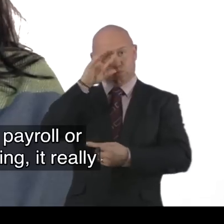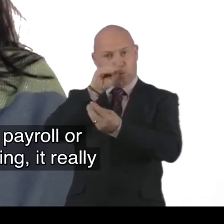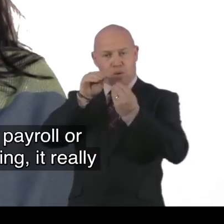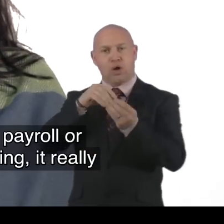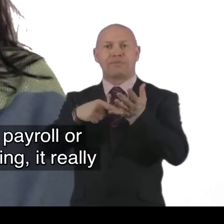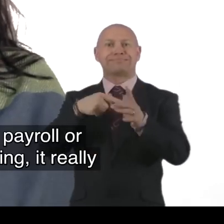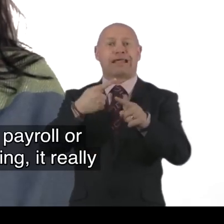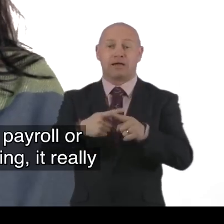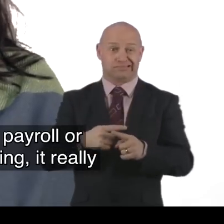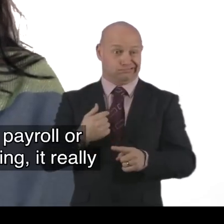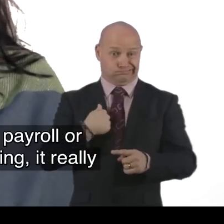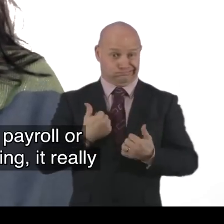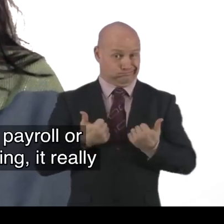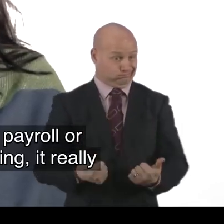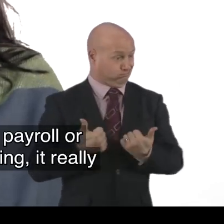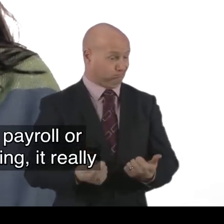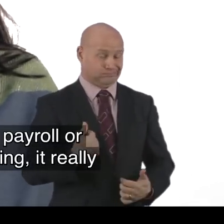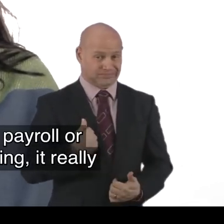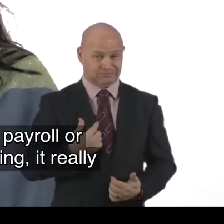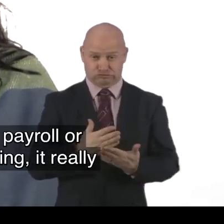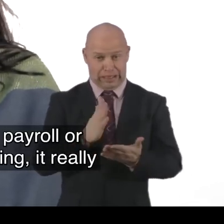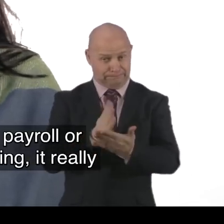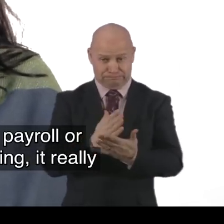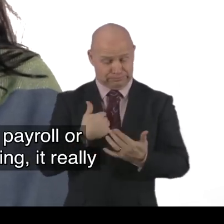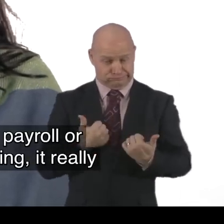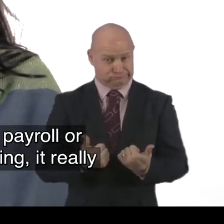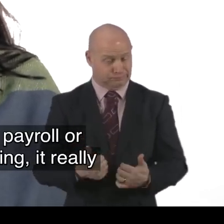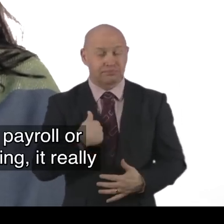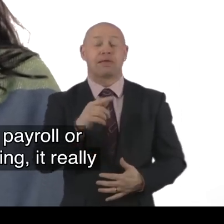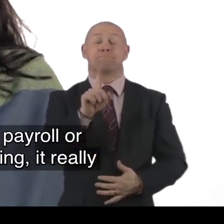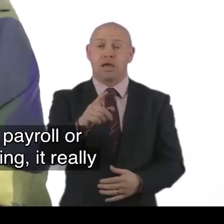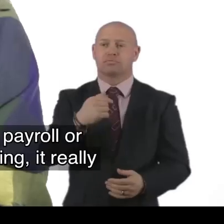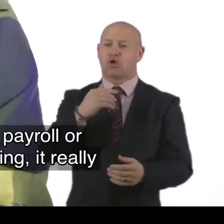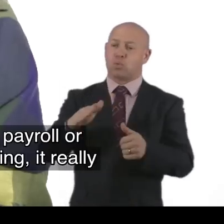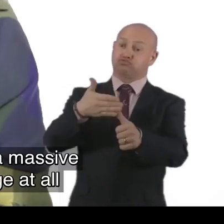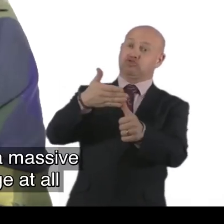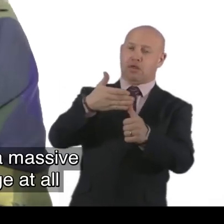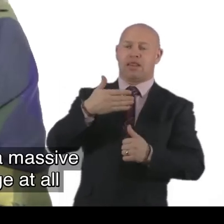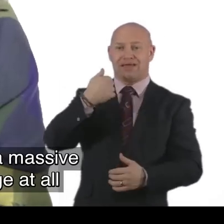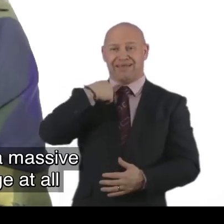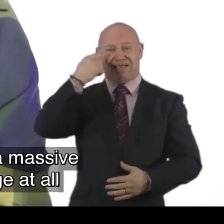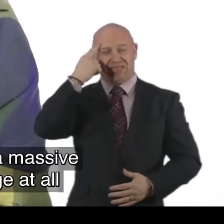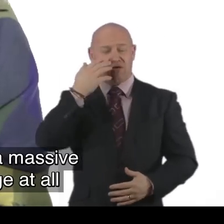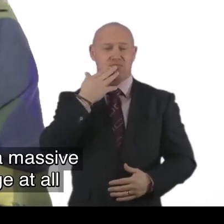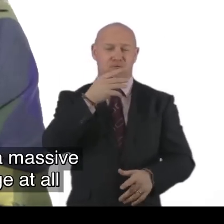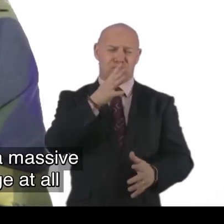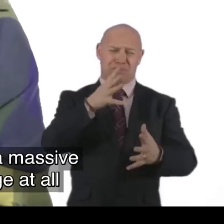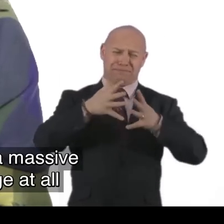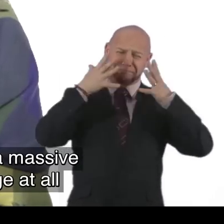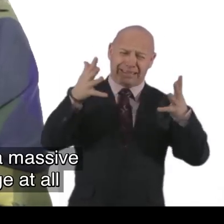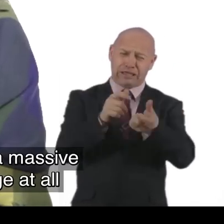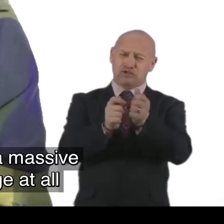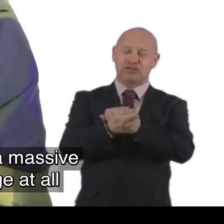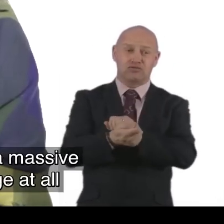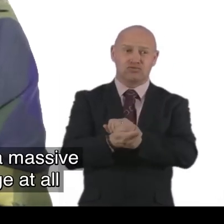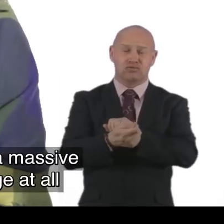You didn't need to work out the tax. Because that's just not my thing. Um. It just really is now. But. Um. And the fact that. Originally. We